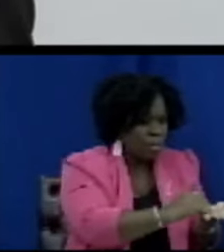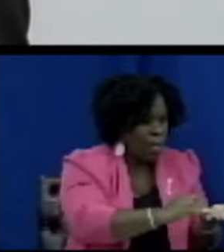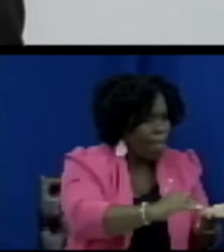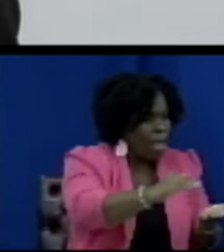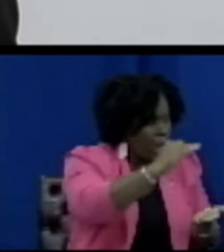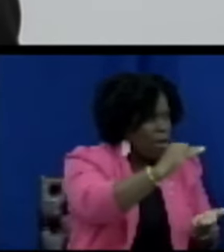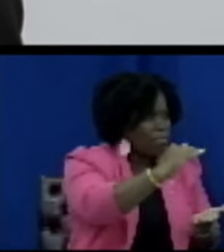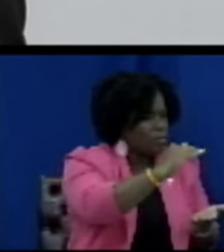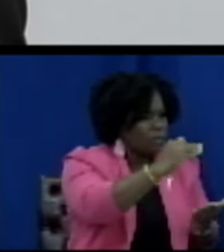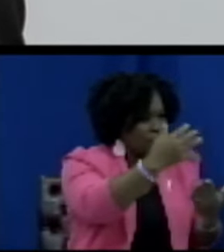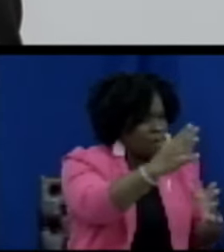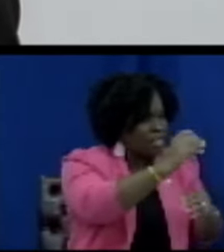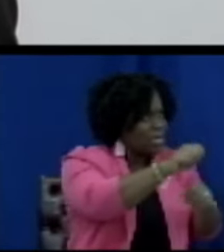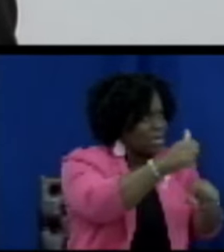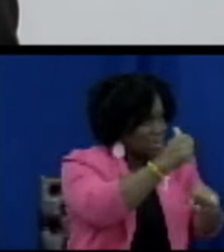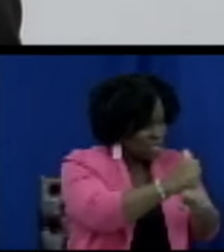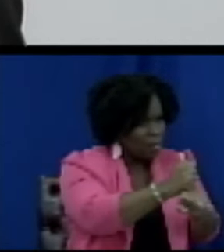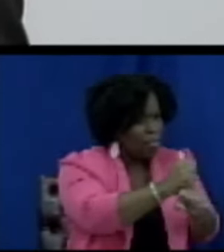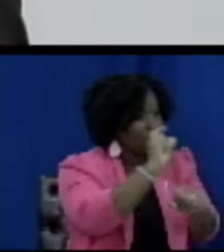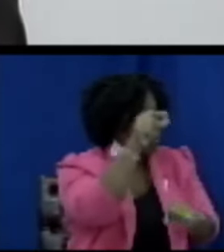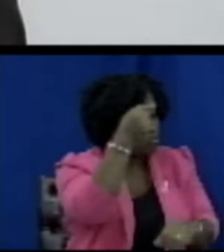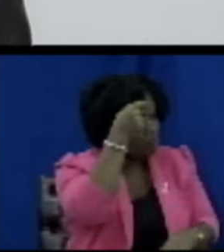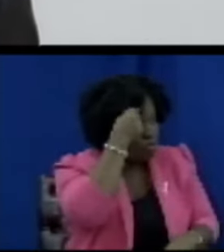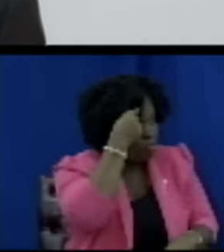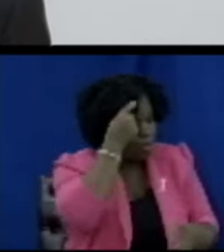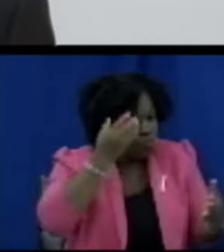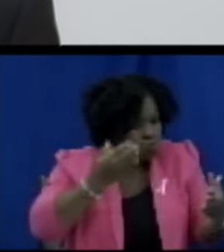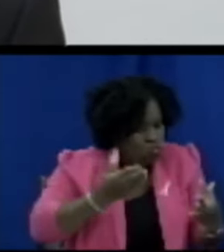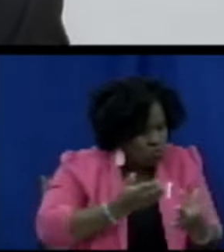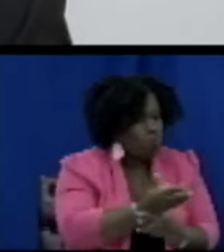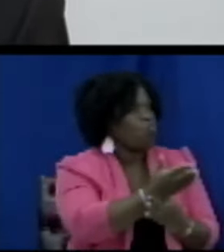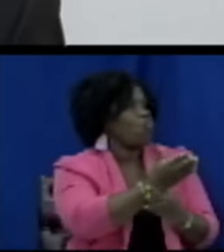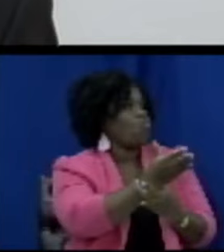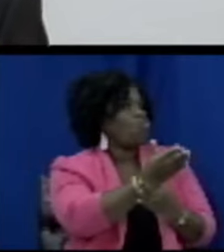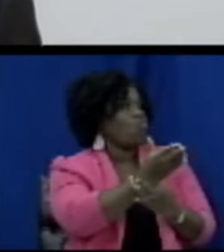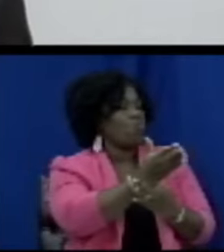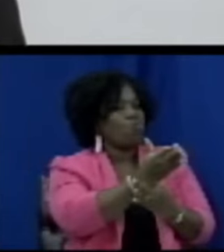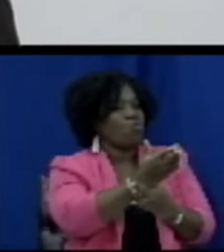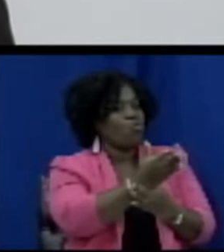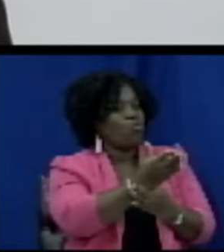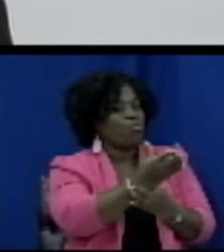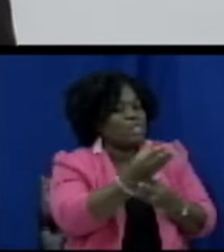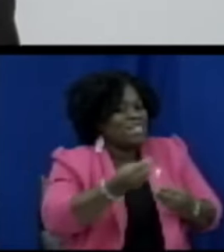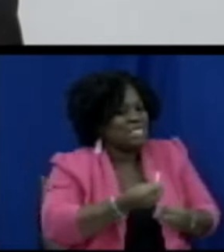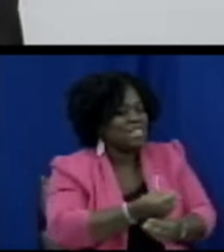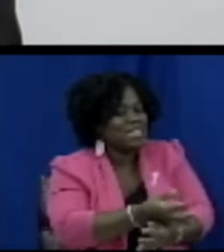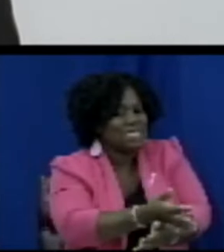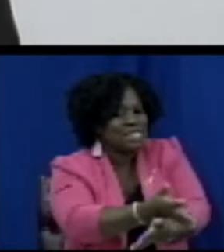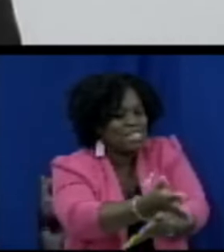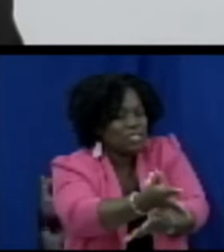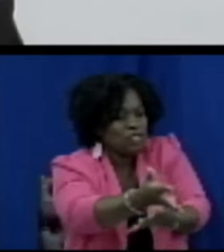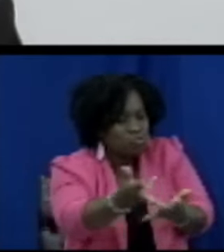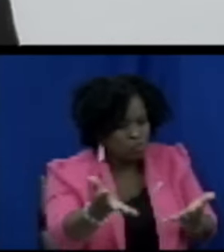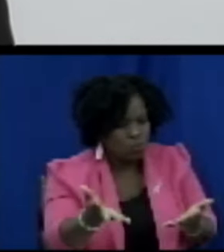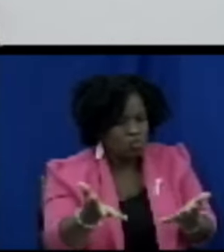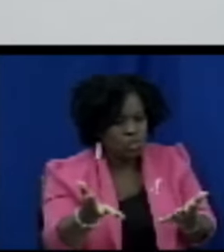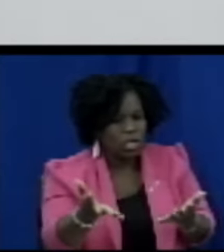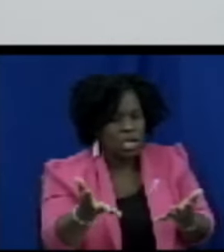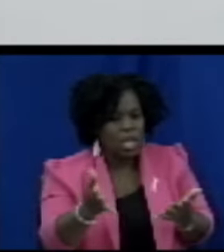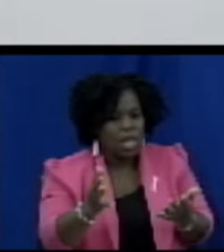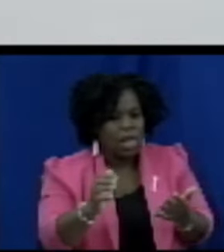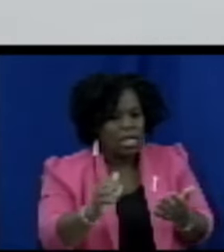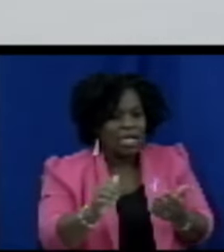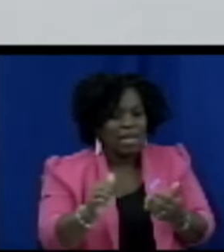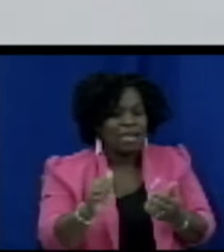have been set by the government through the distribution and price of goods